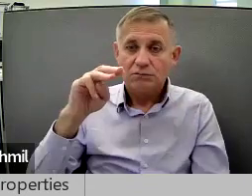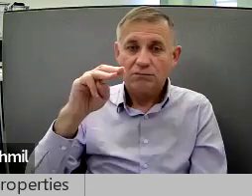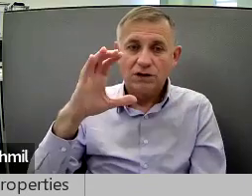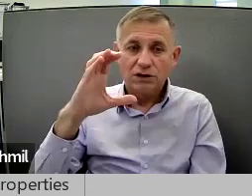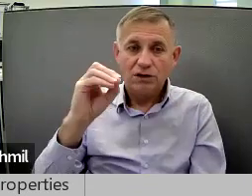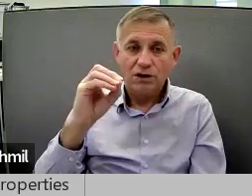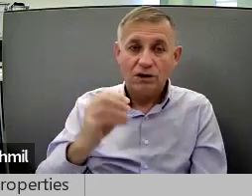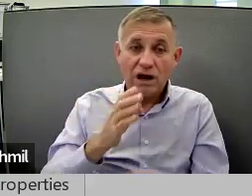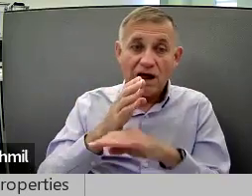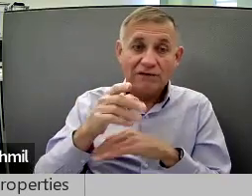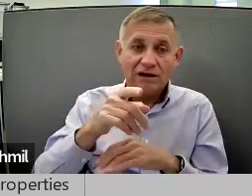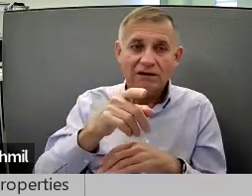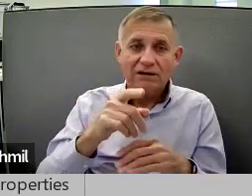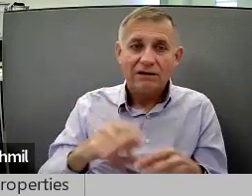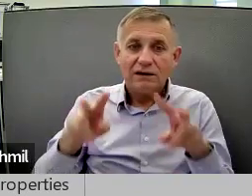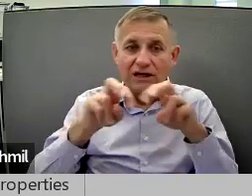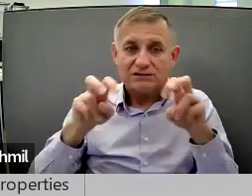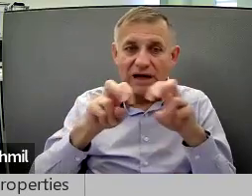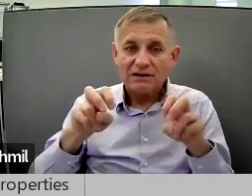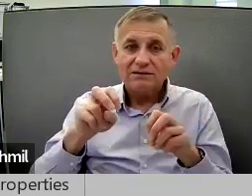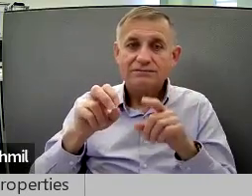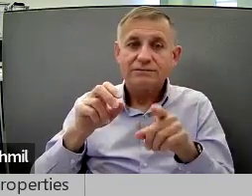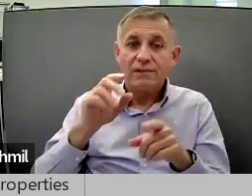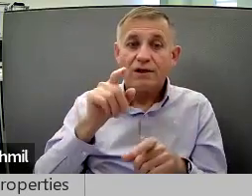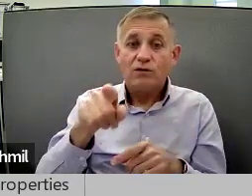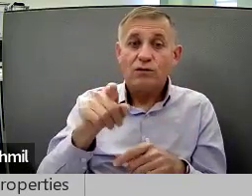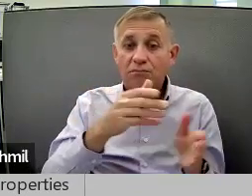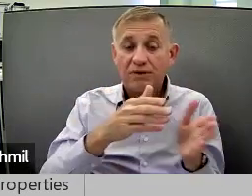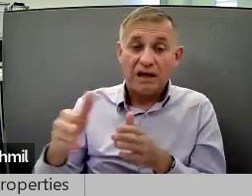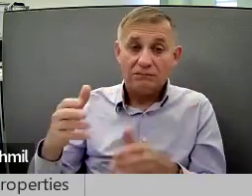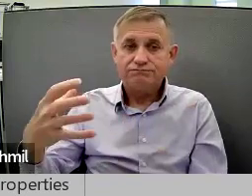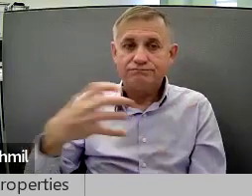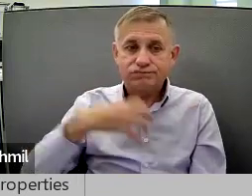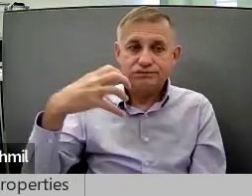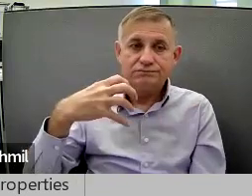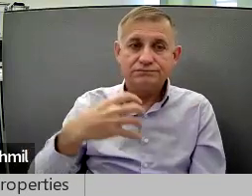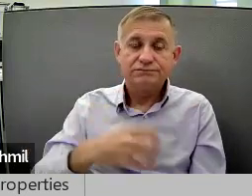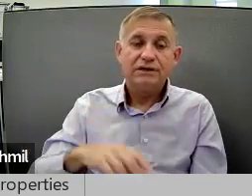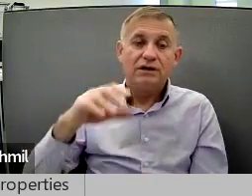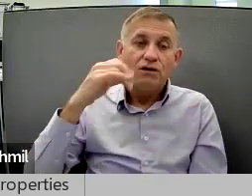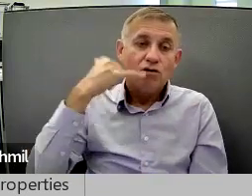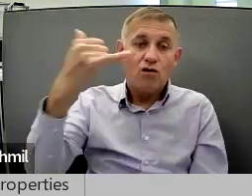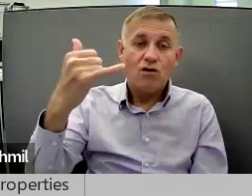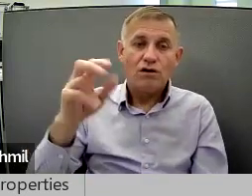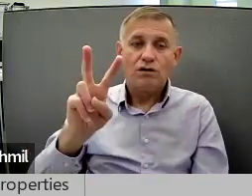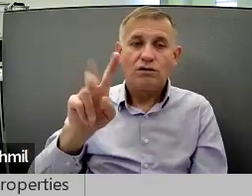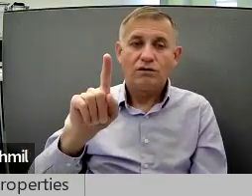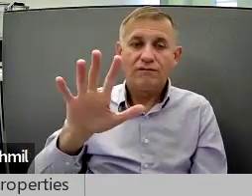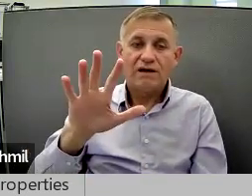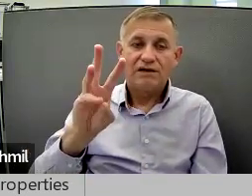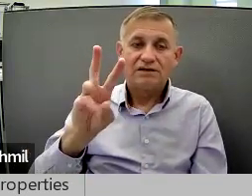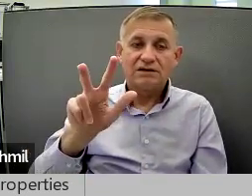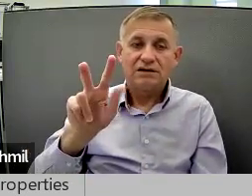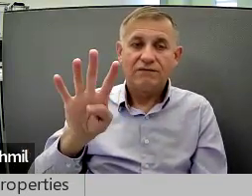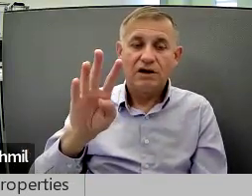Care Organization, after reassessment and you plan to appeal, call